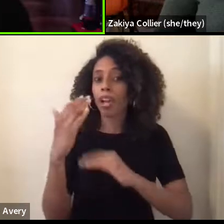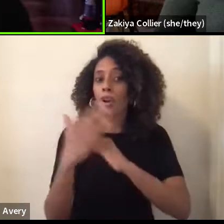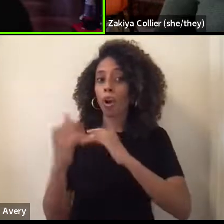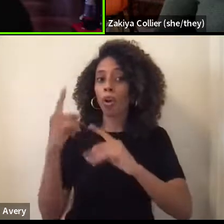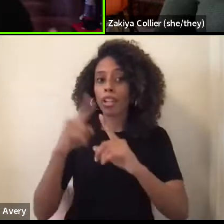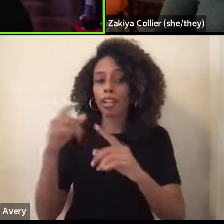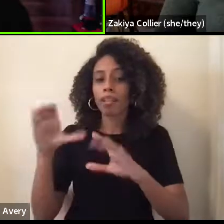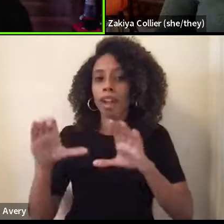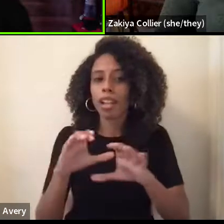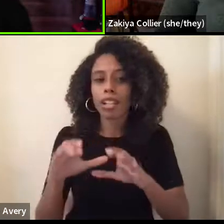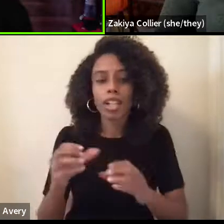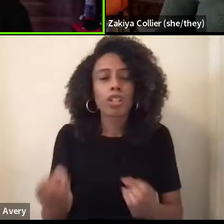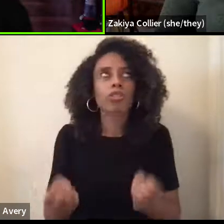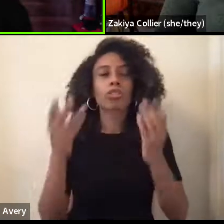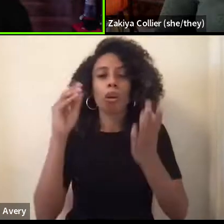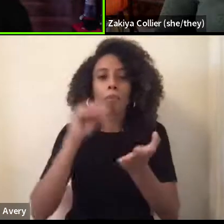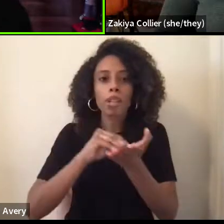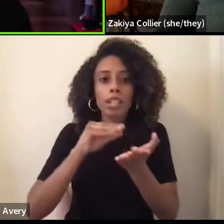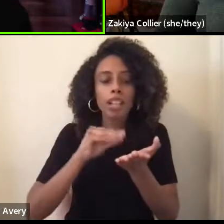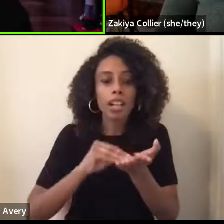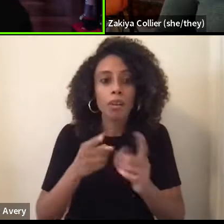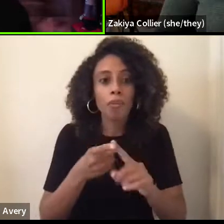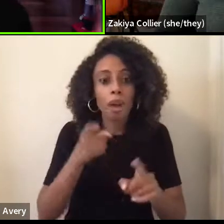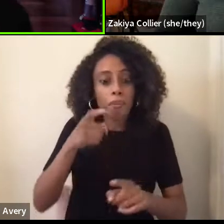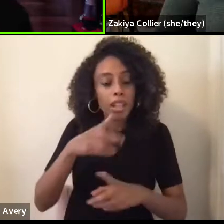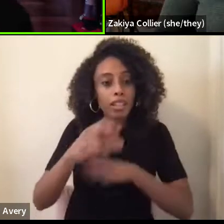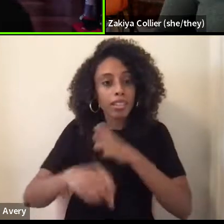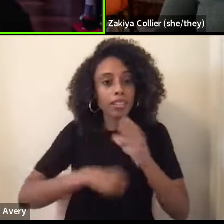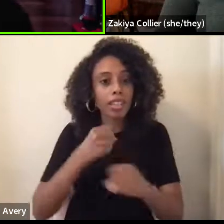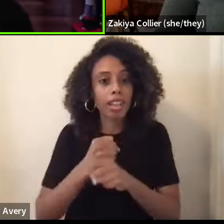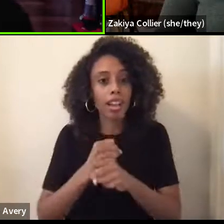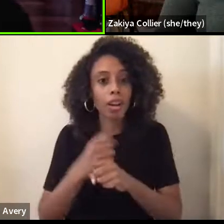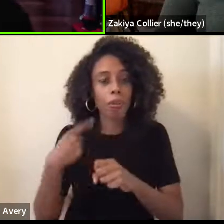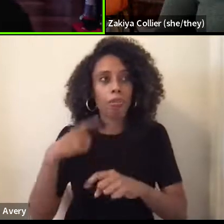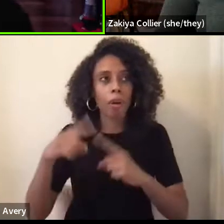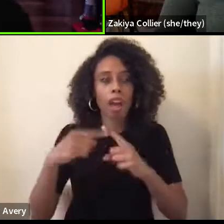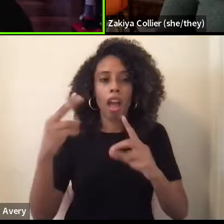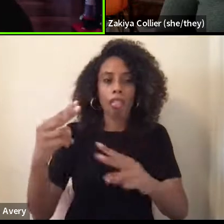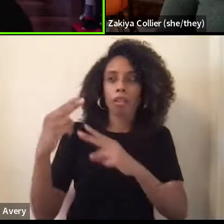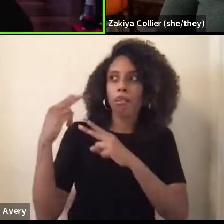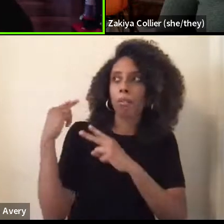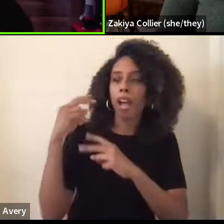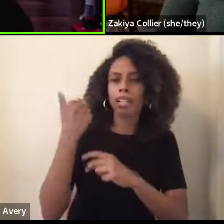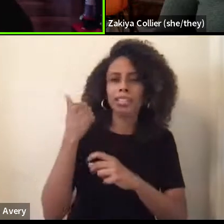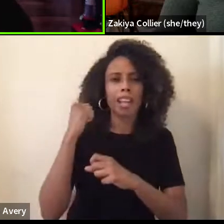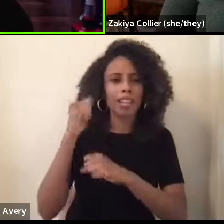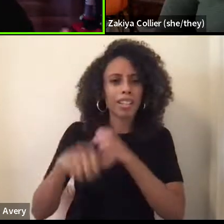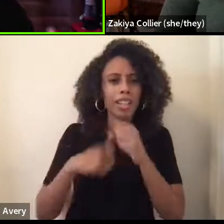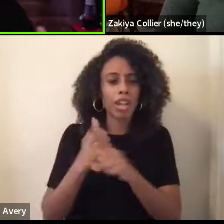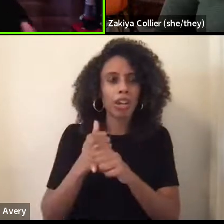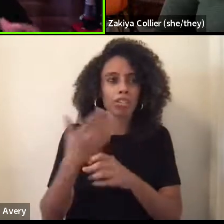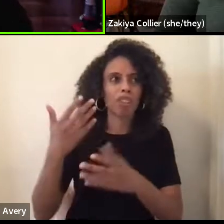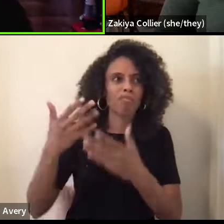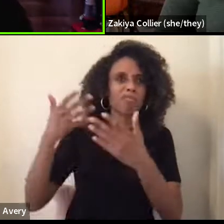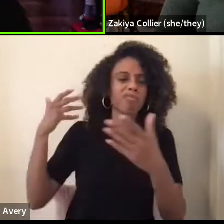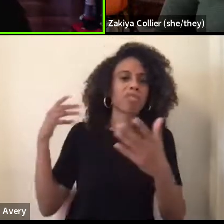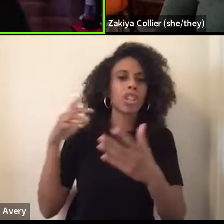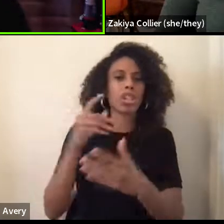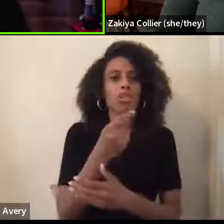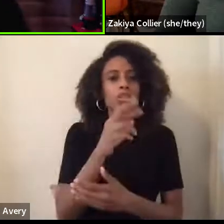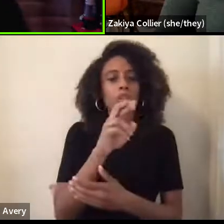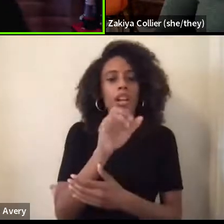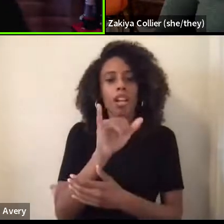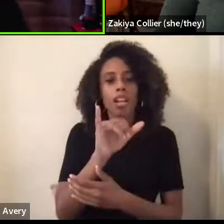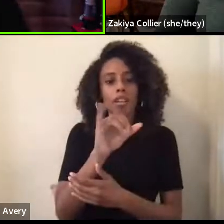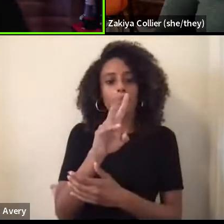documented like from this year, from that year, when I look back like 10 years, all the way, even back to Trayvon Martin, the way that